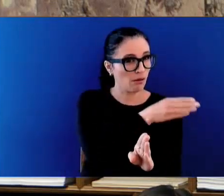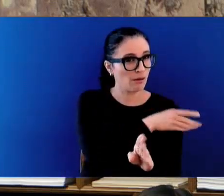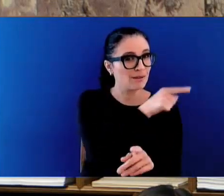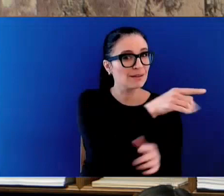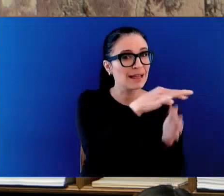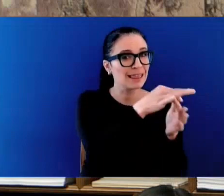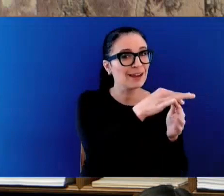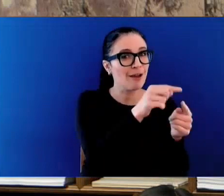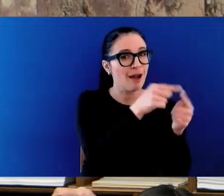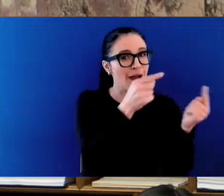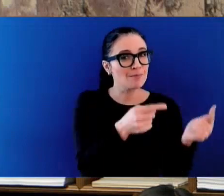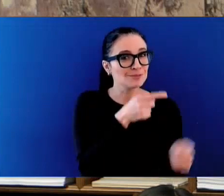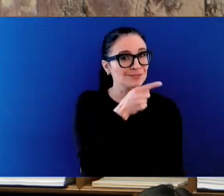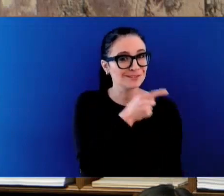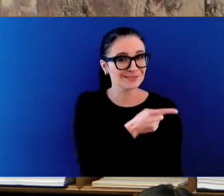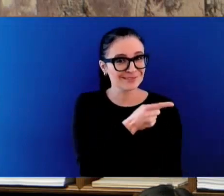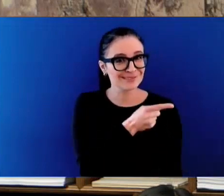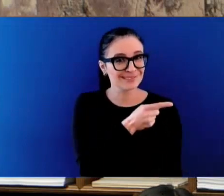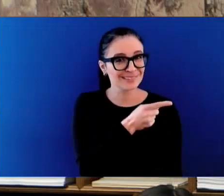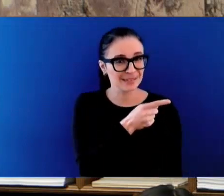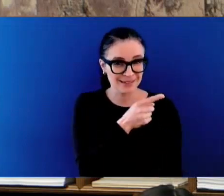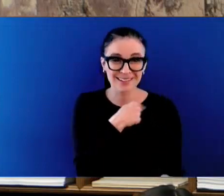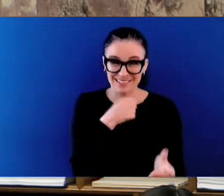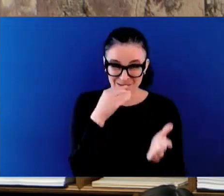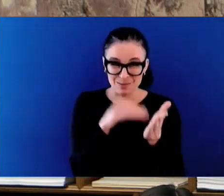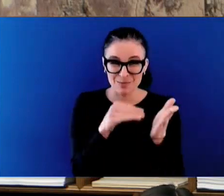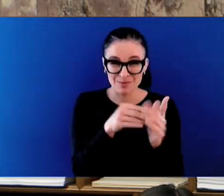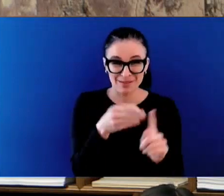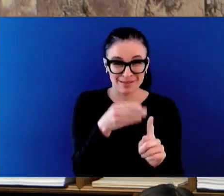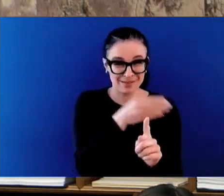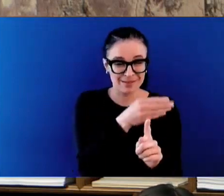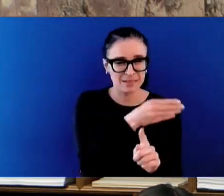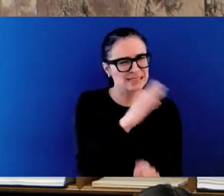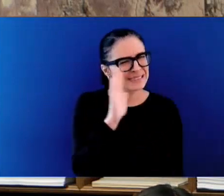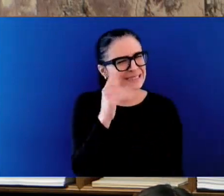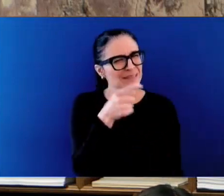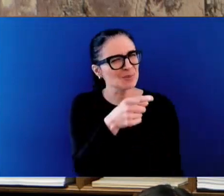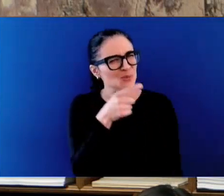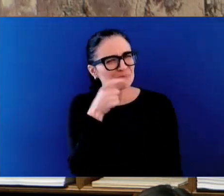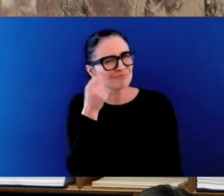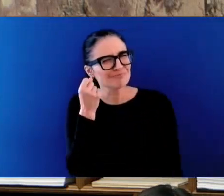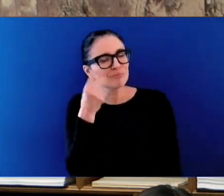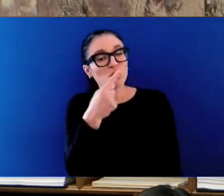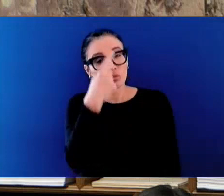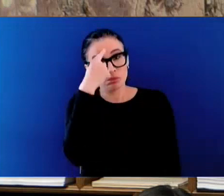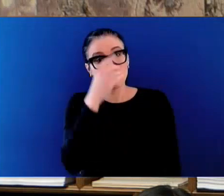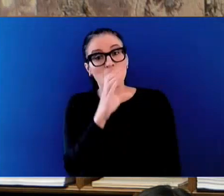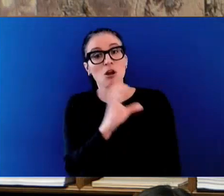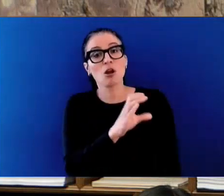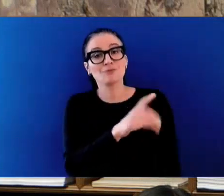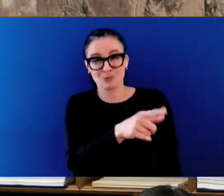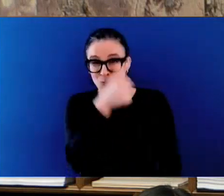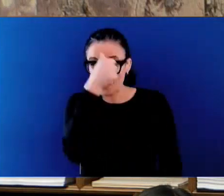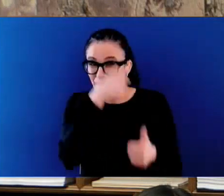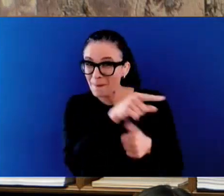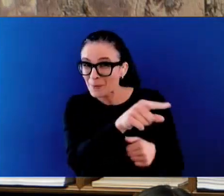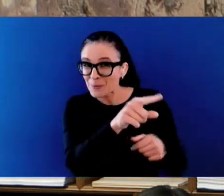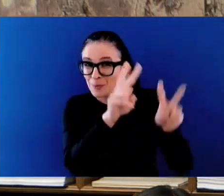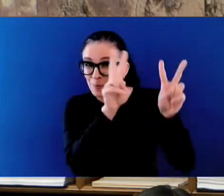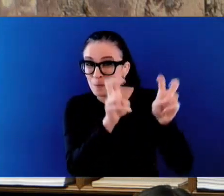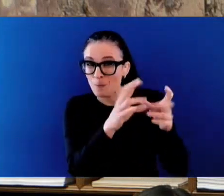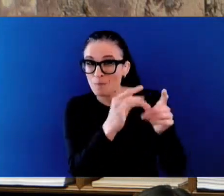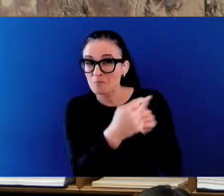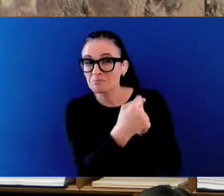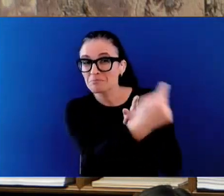understand it. I think the Conservatives down the end remember this quote from the Leader of the Opposition. Some of the chiefs of police